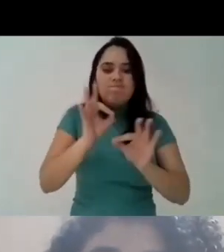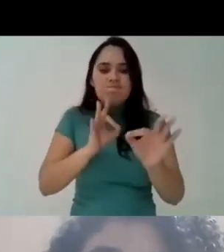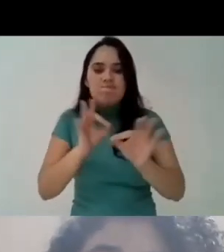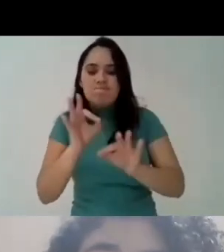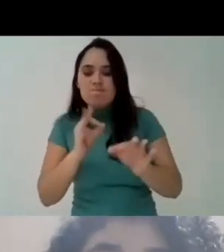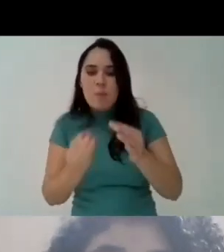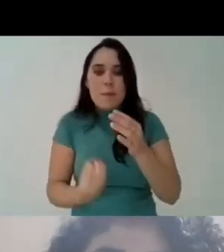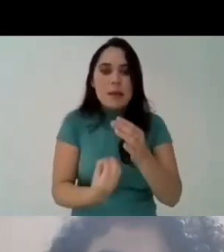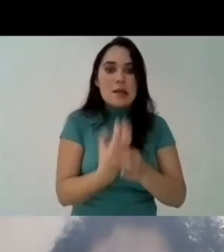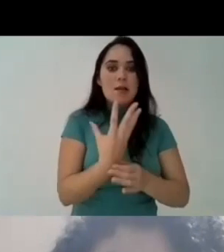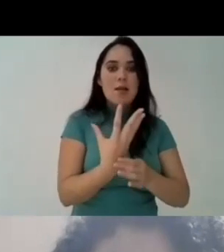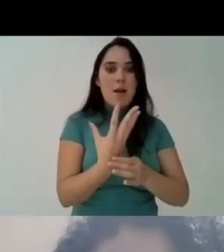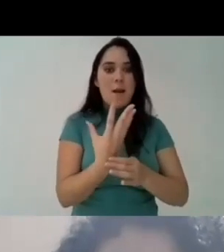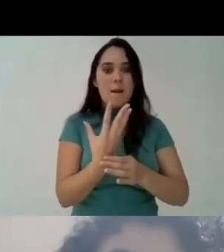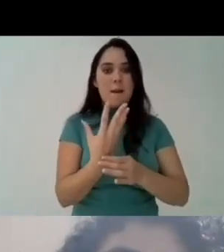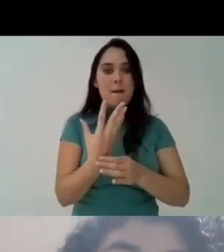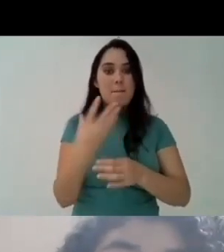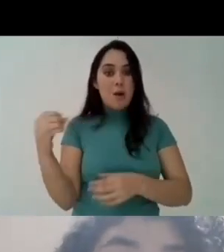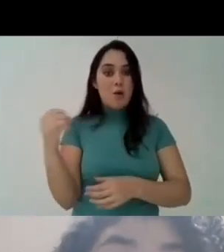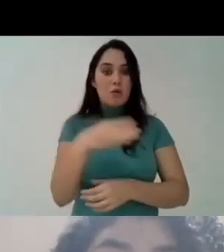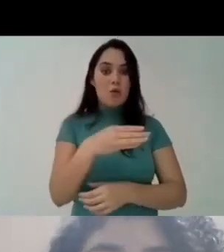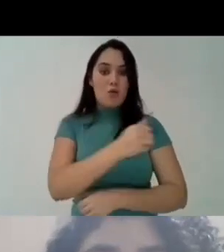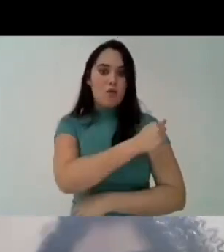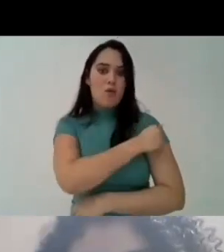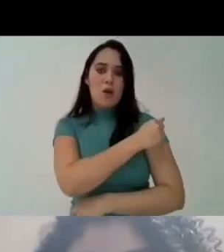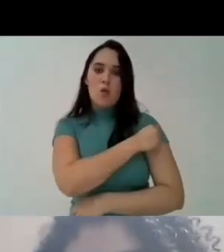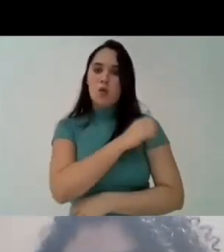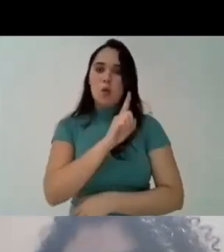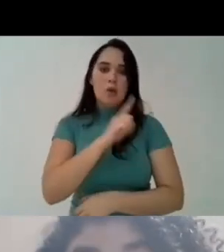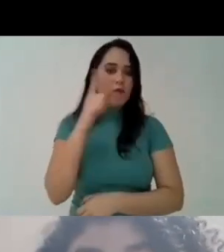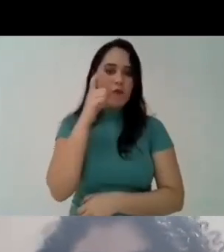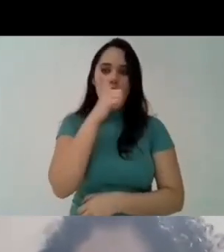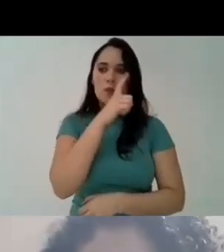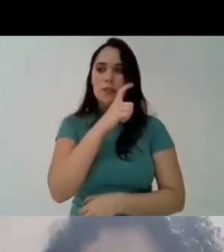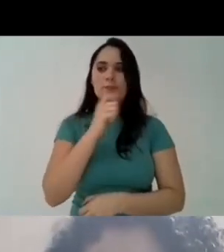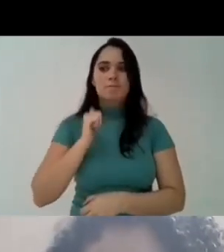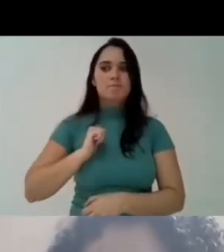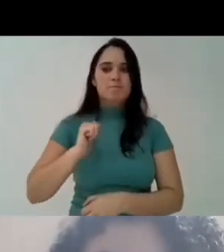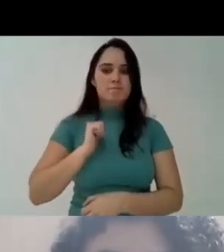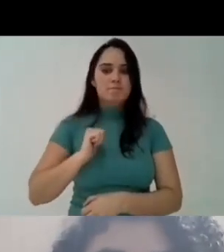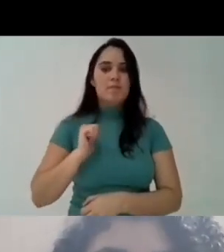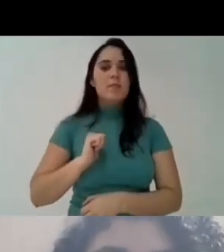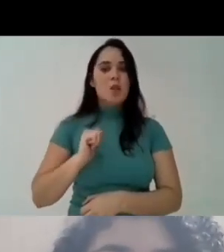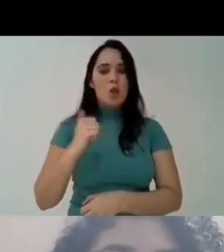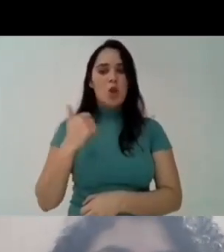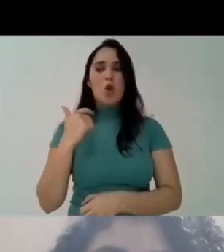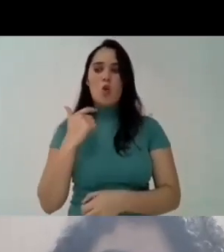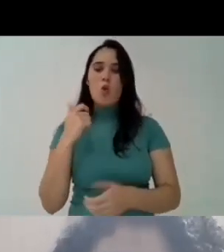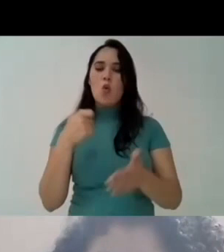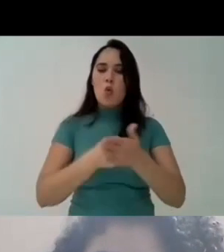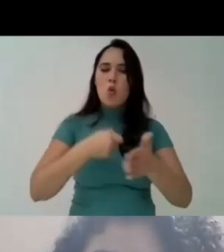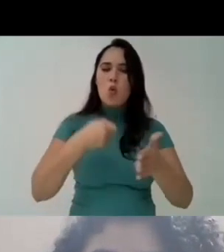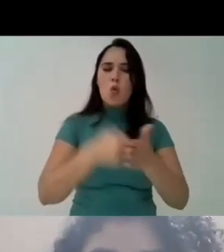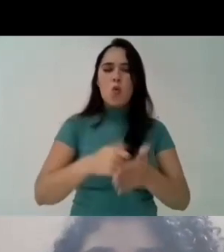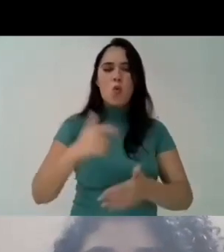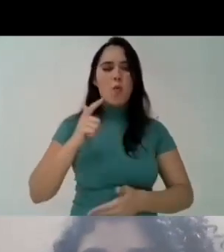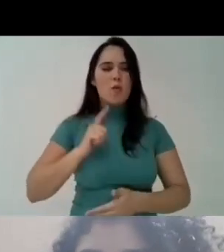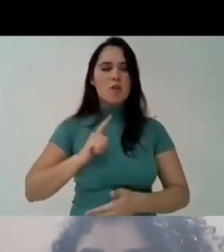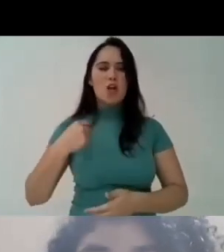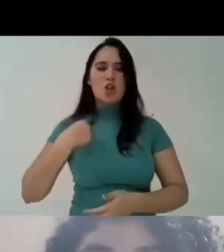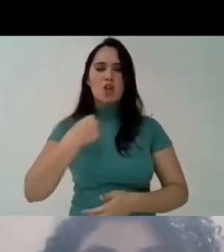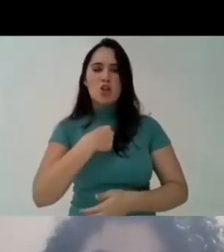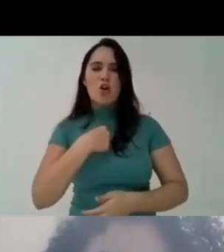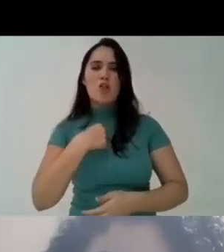that program is very very important for the brazilian indigenous community